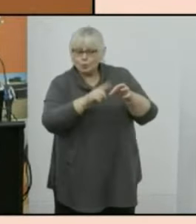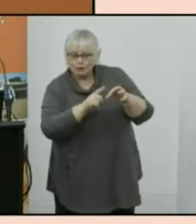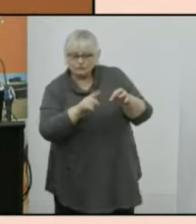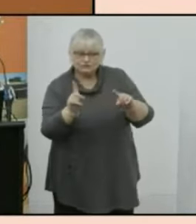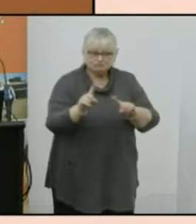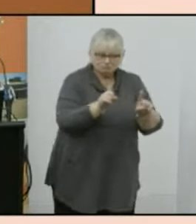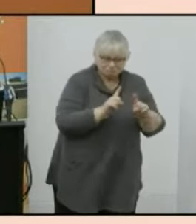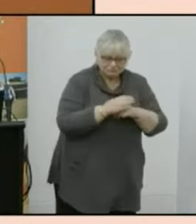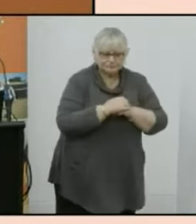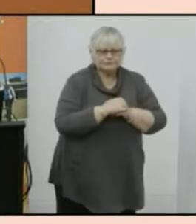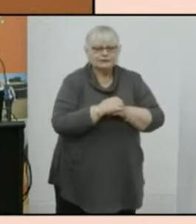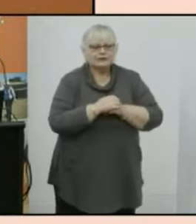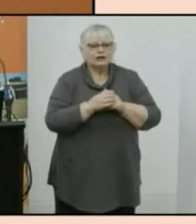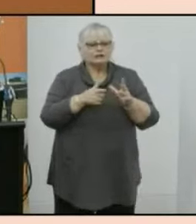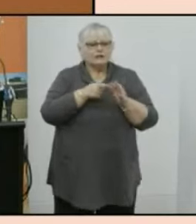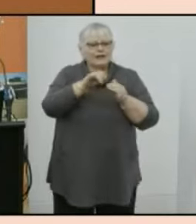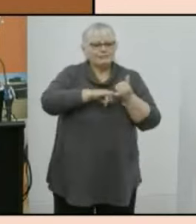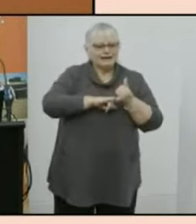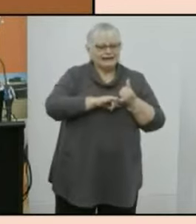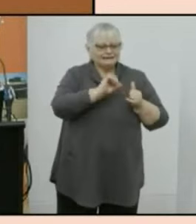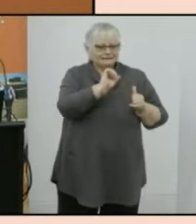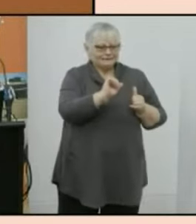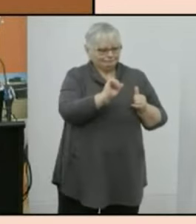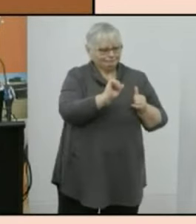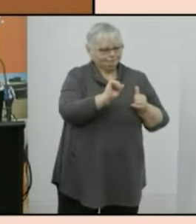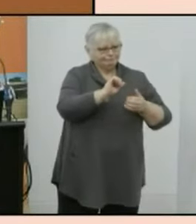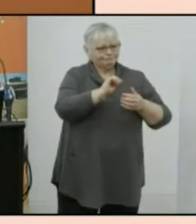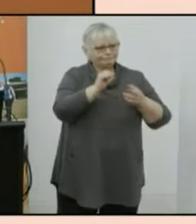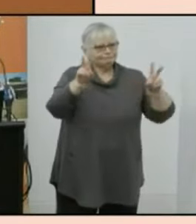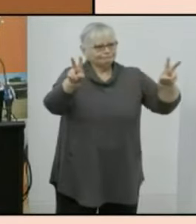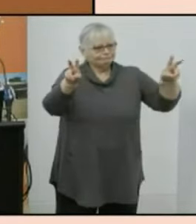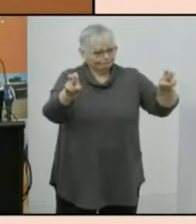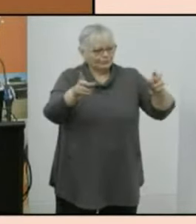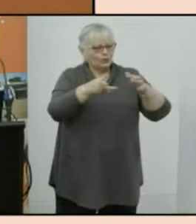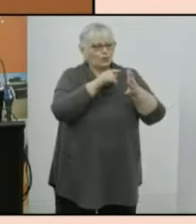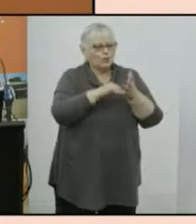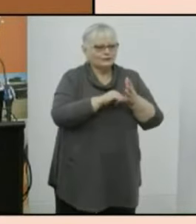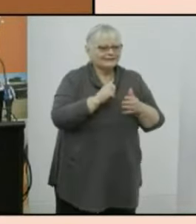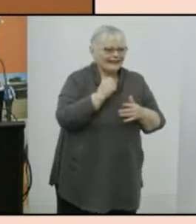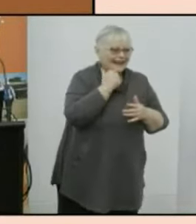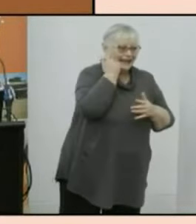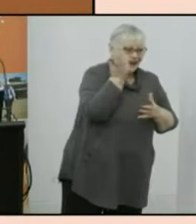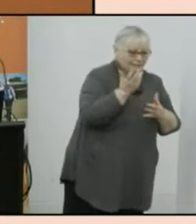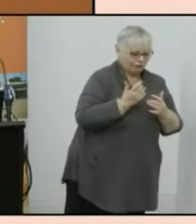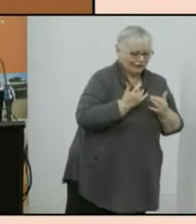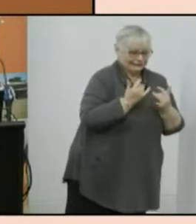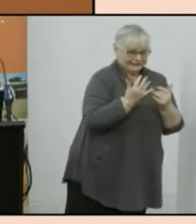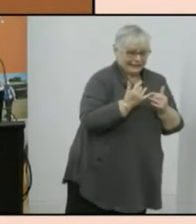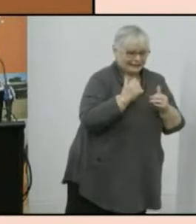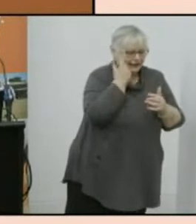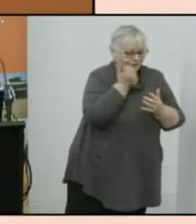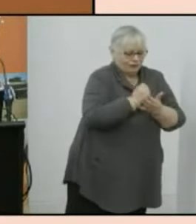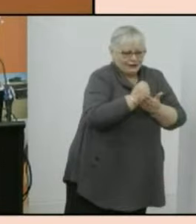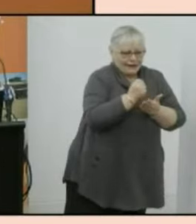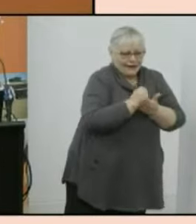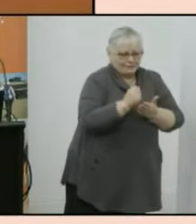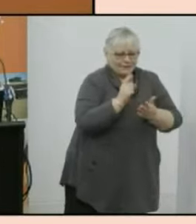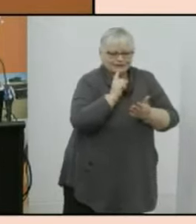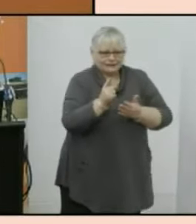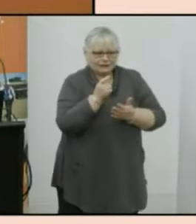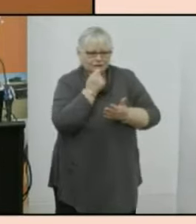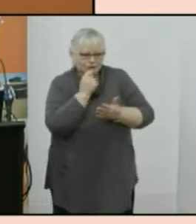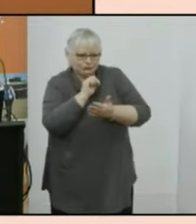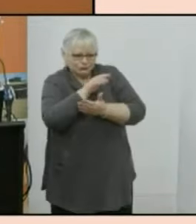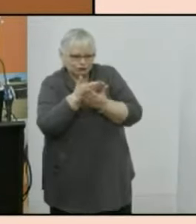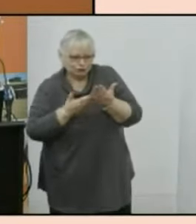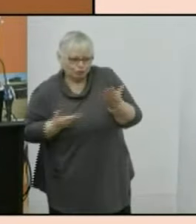the abs's tagline for the 2021 census is every stat tells a story and historically the